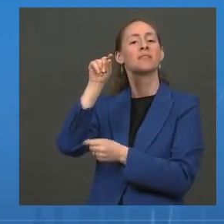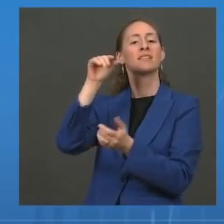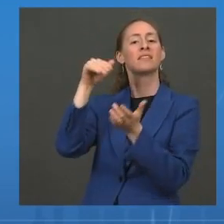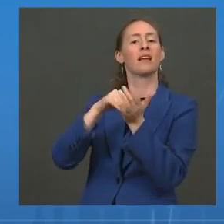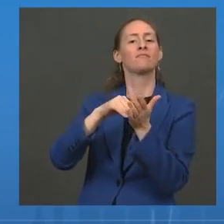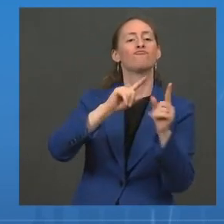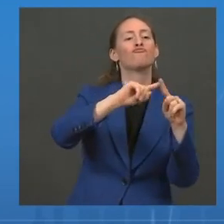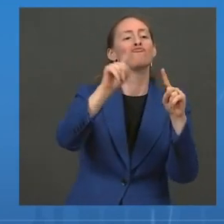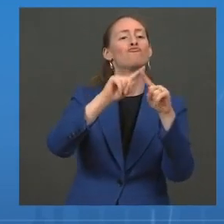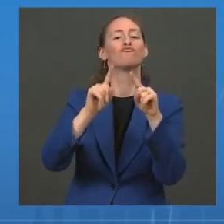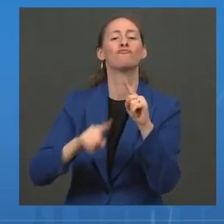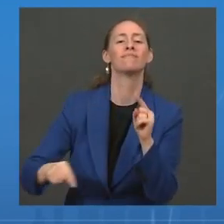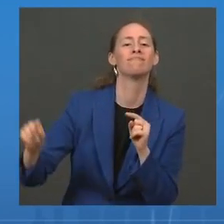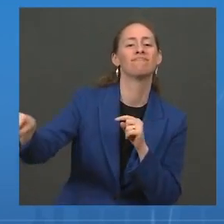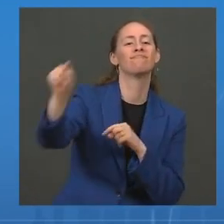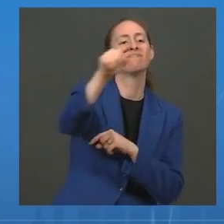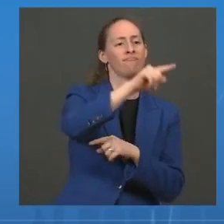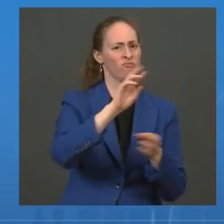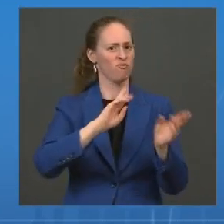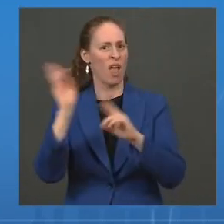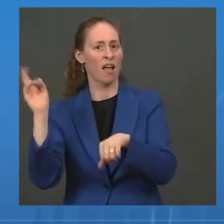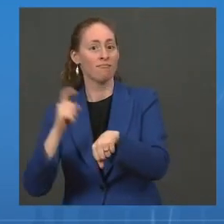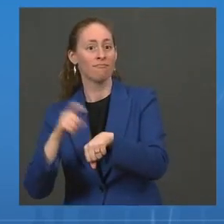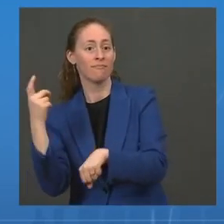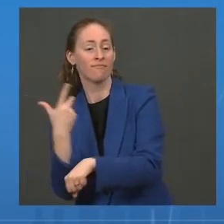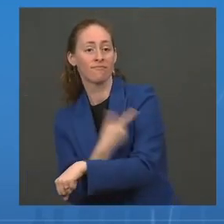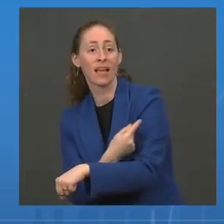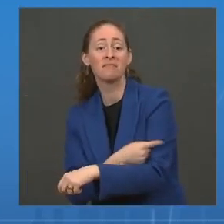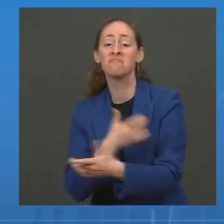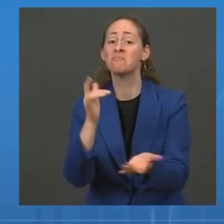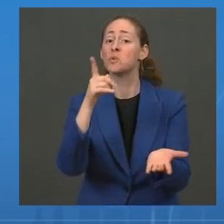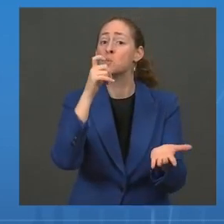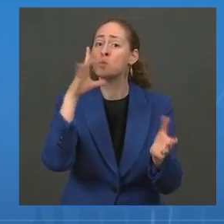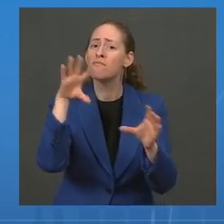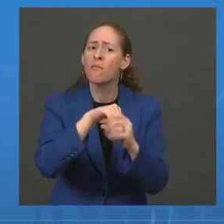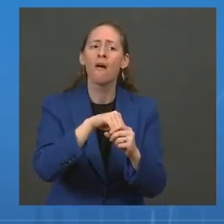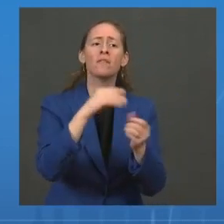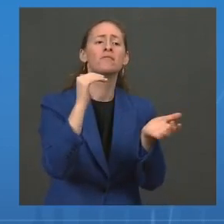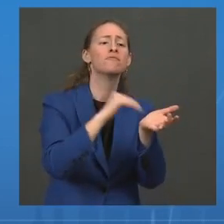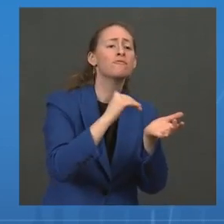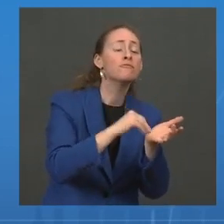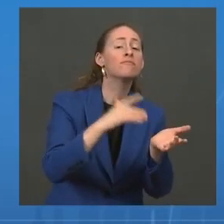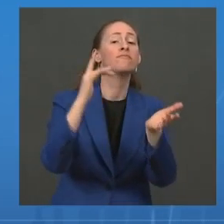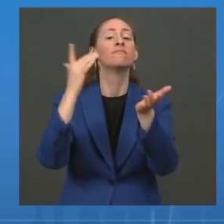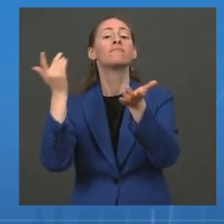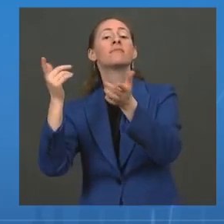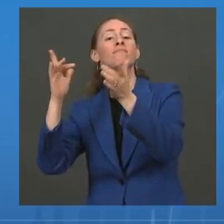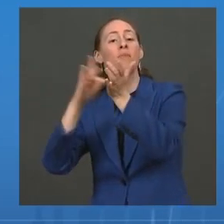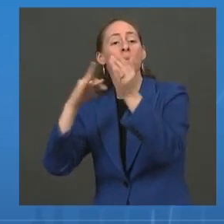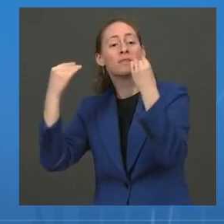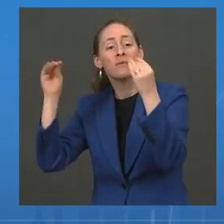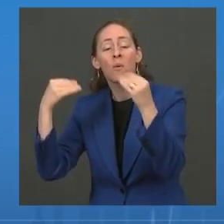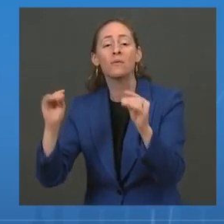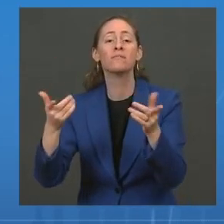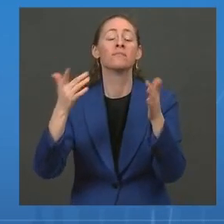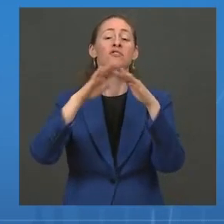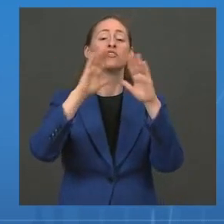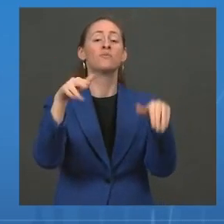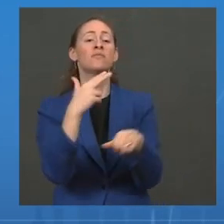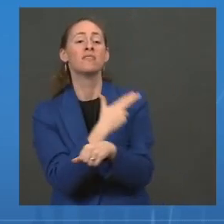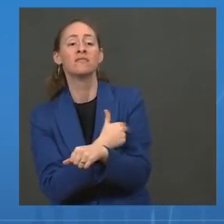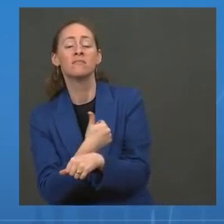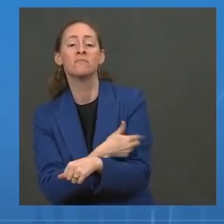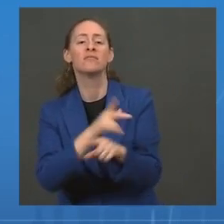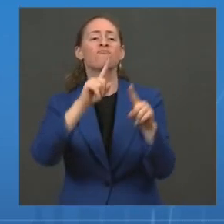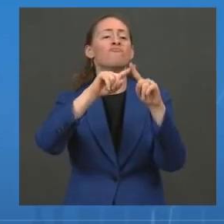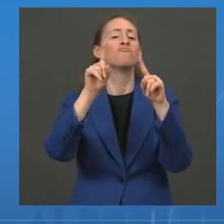This includes pediatricians and family doctors' offices, pharmacies, children's hospitals, community